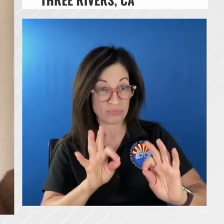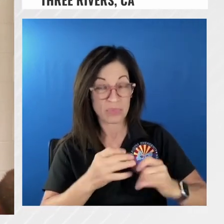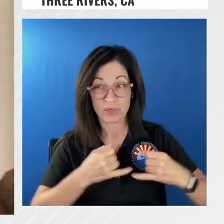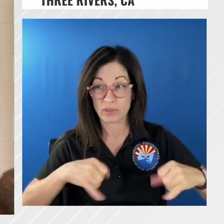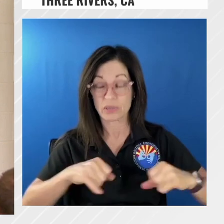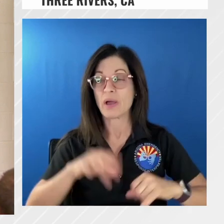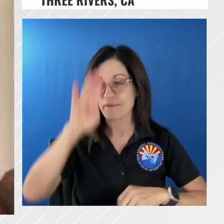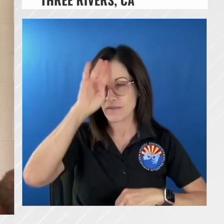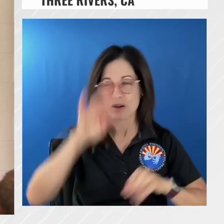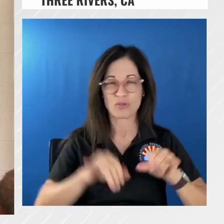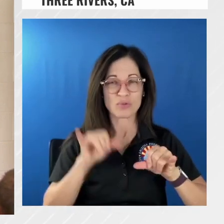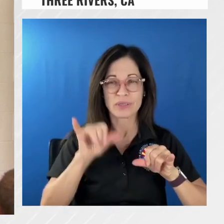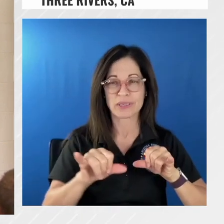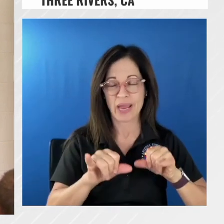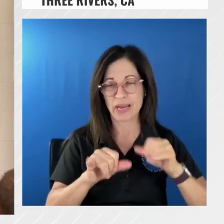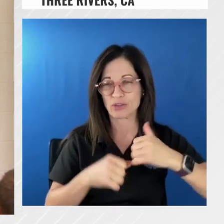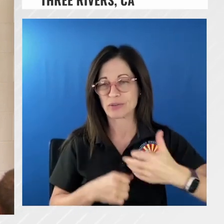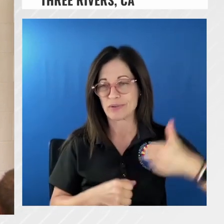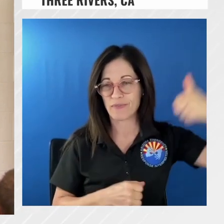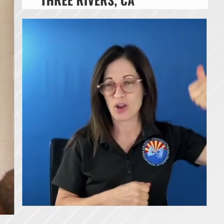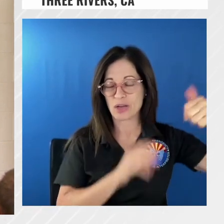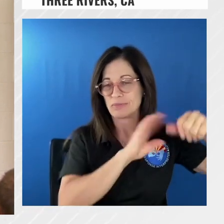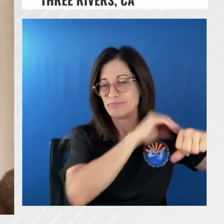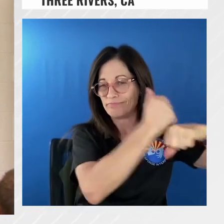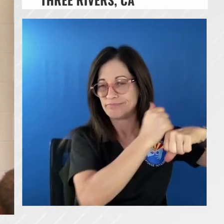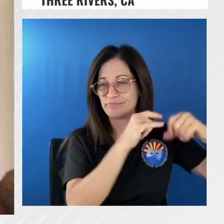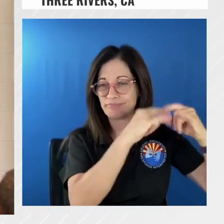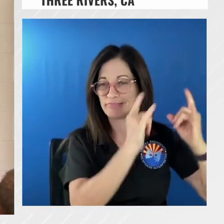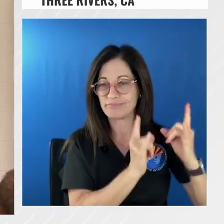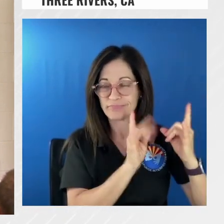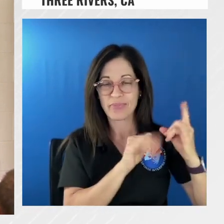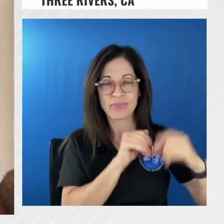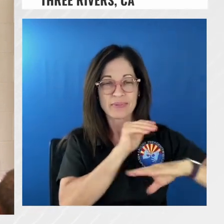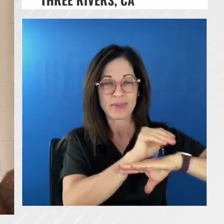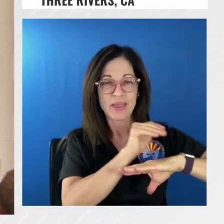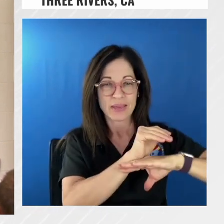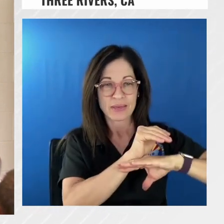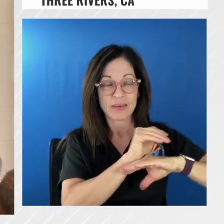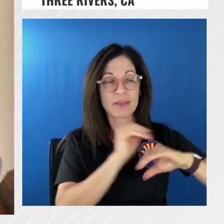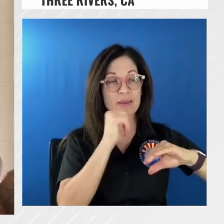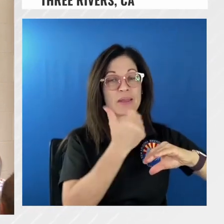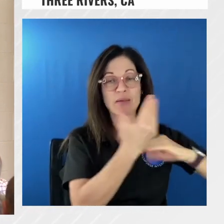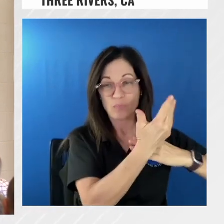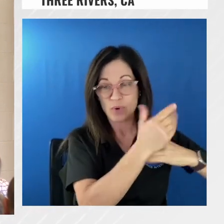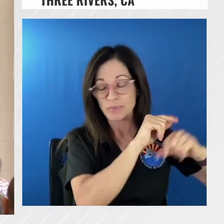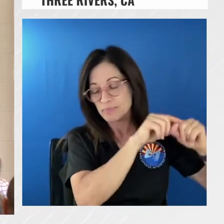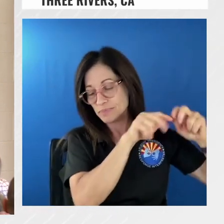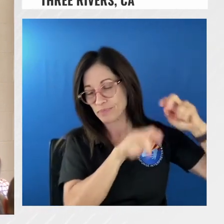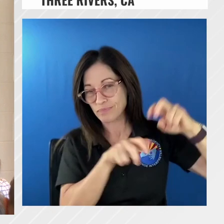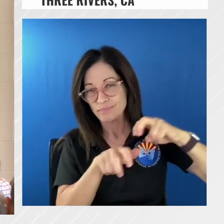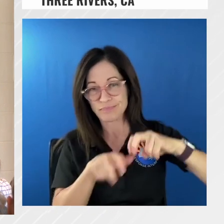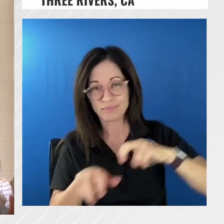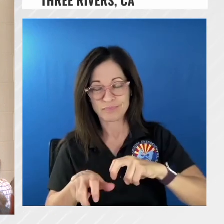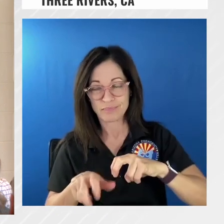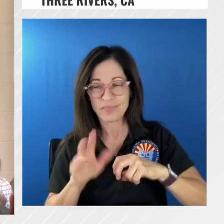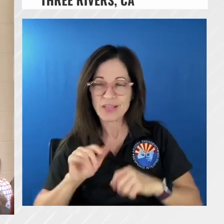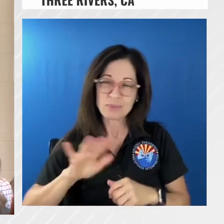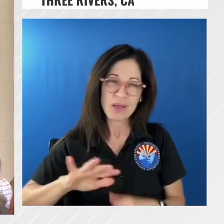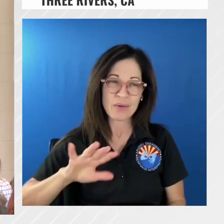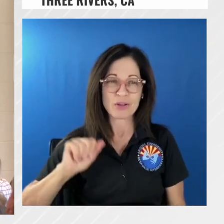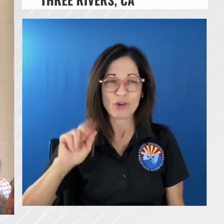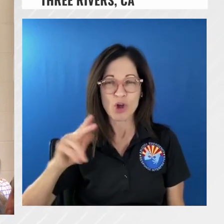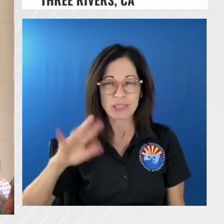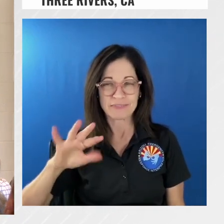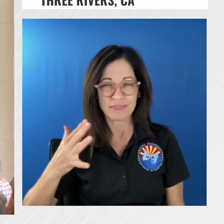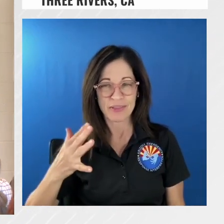just up the ridge they spiked out on that fire that night and next morning they went in so that gets us to about the fifth by the end